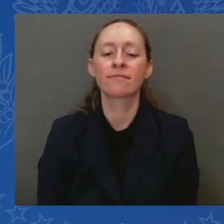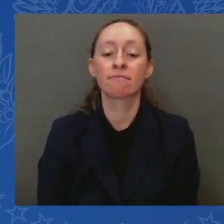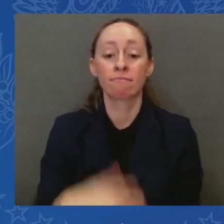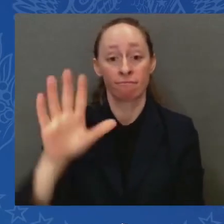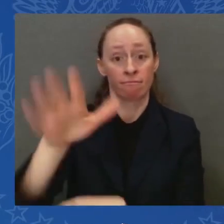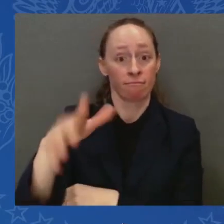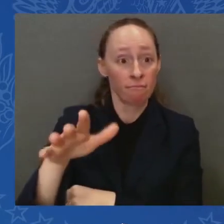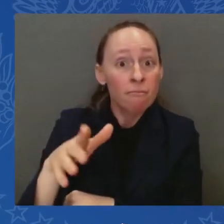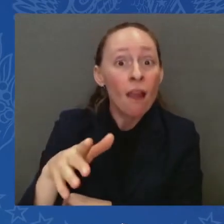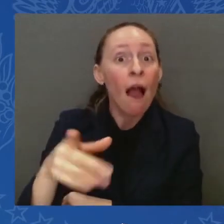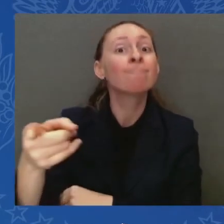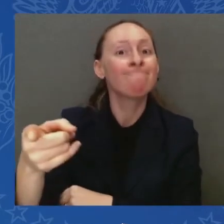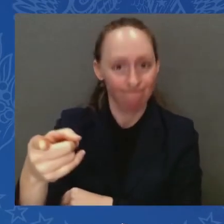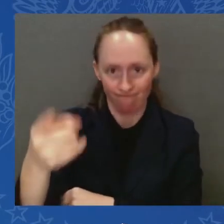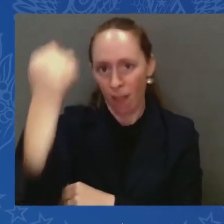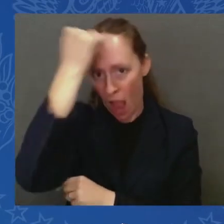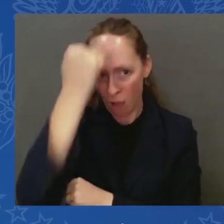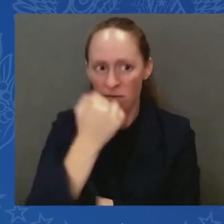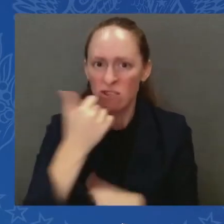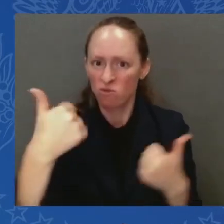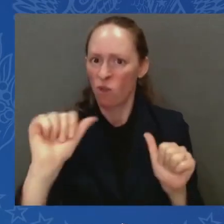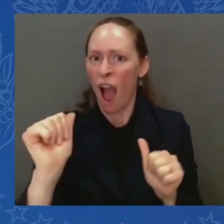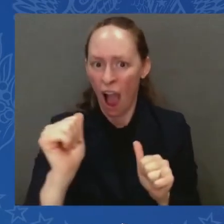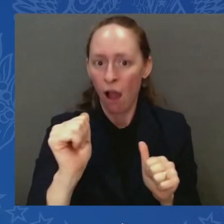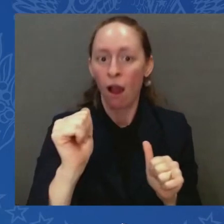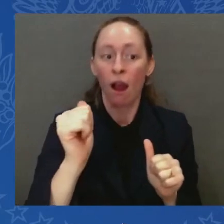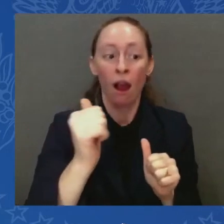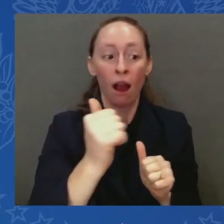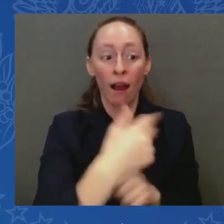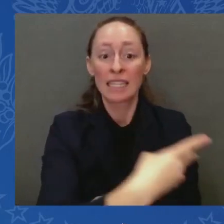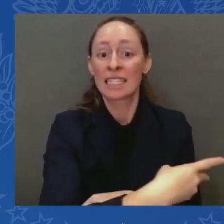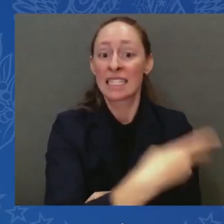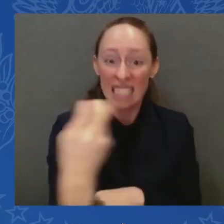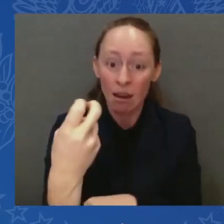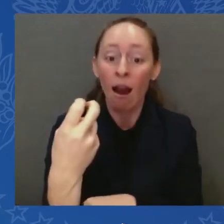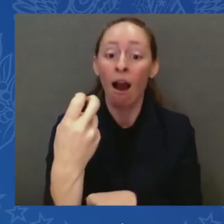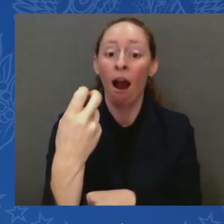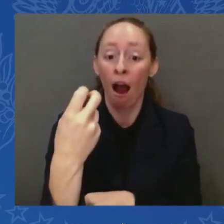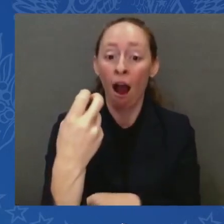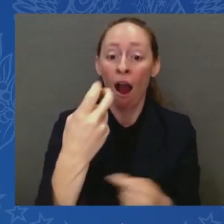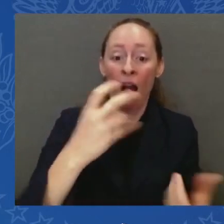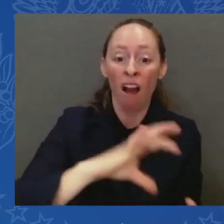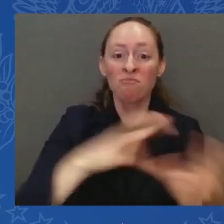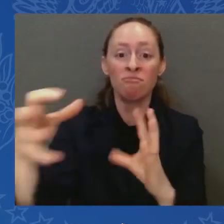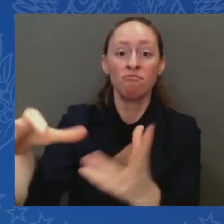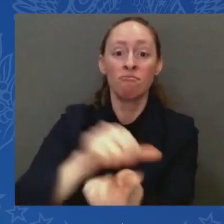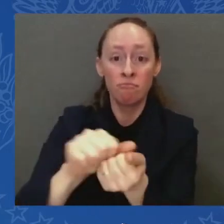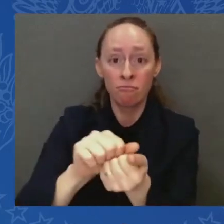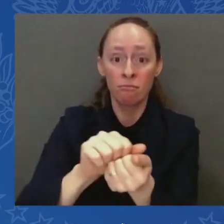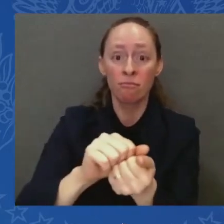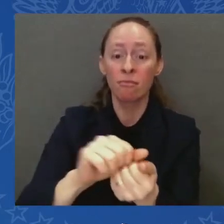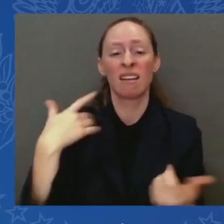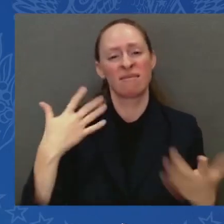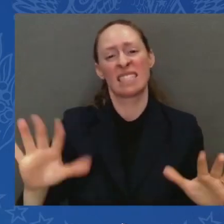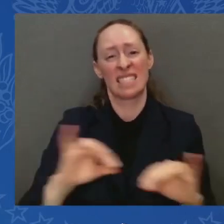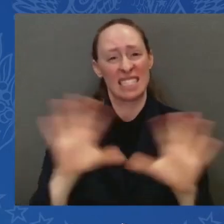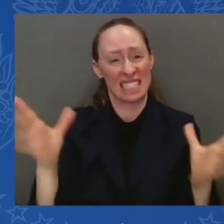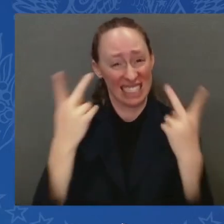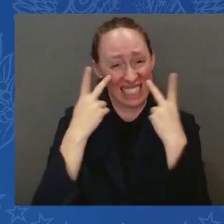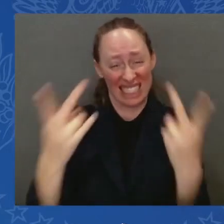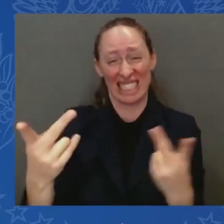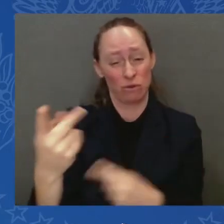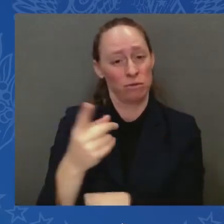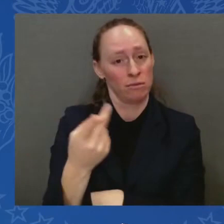of the Palestinian people. And it will end. As a practical matter, it will stop the international